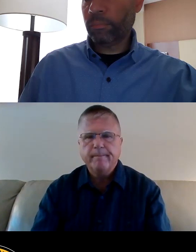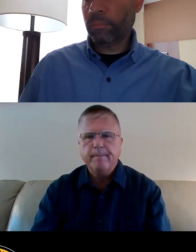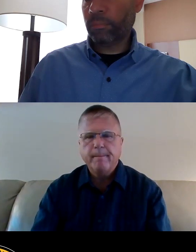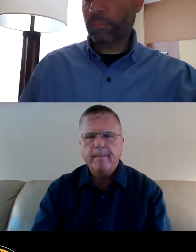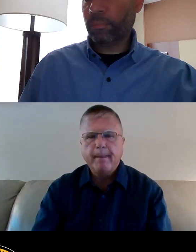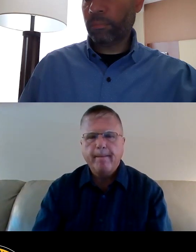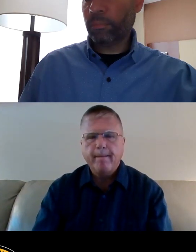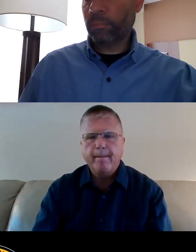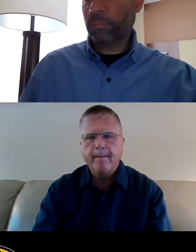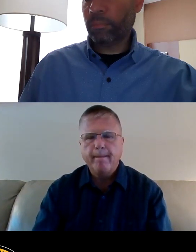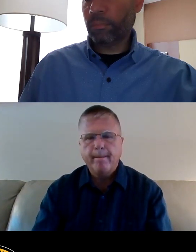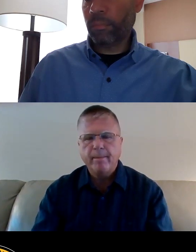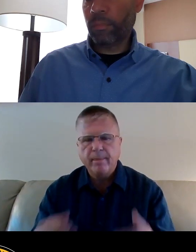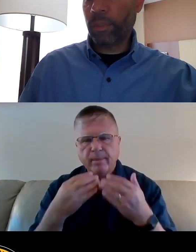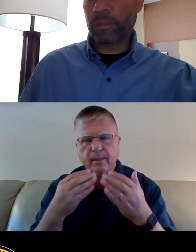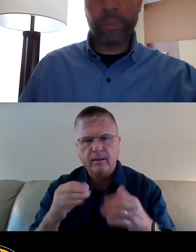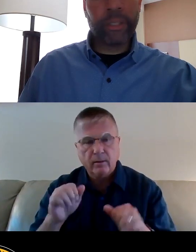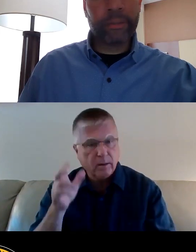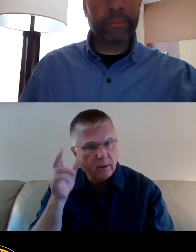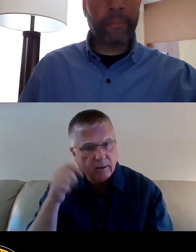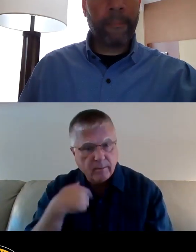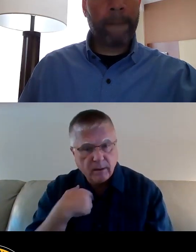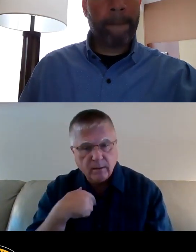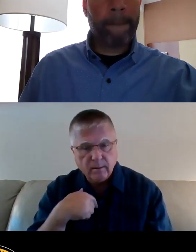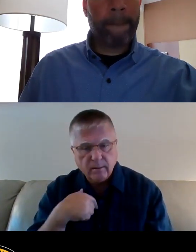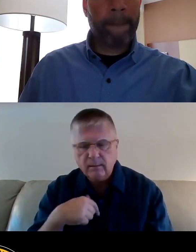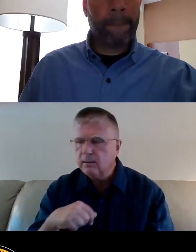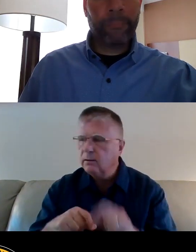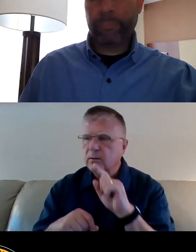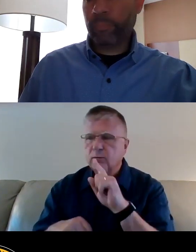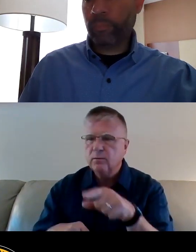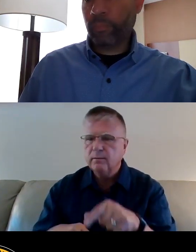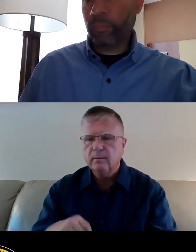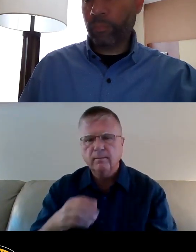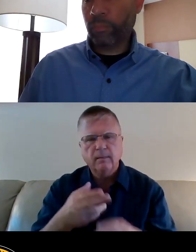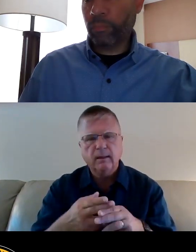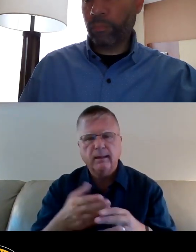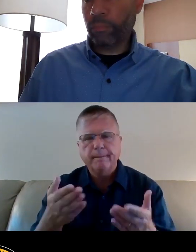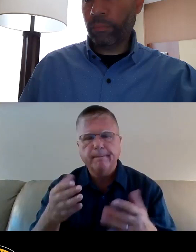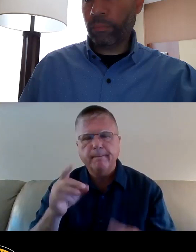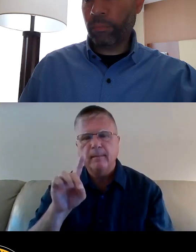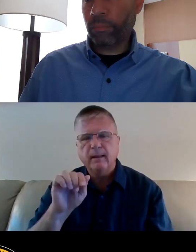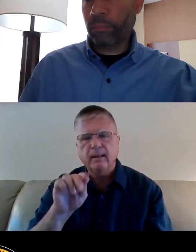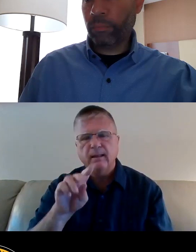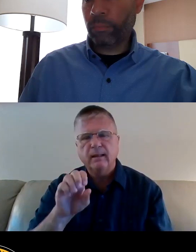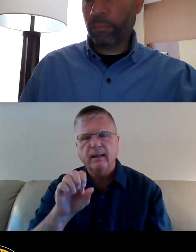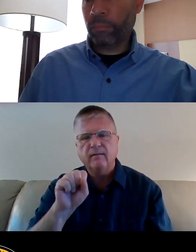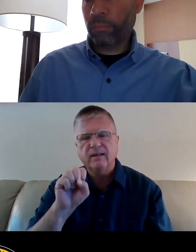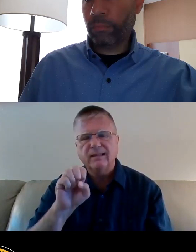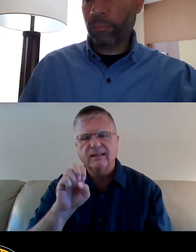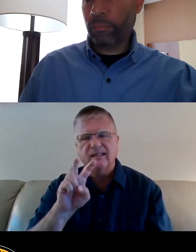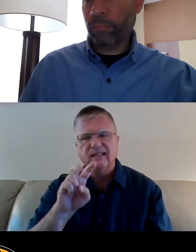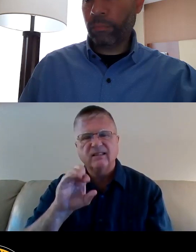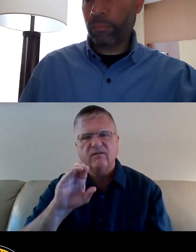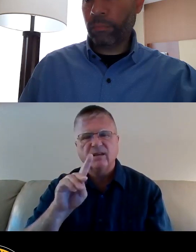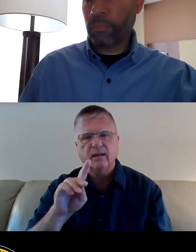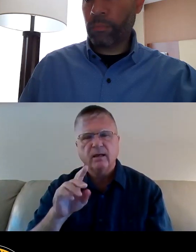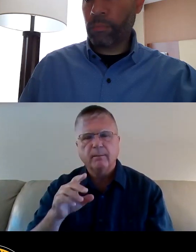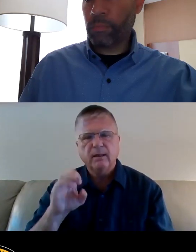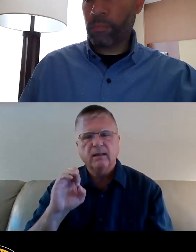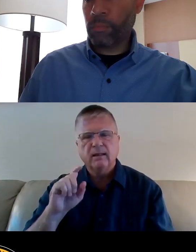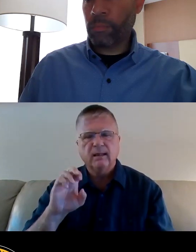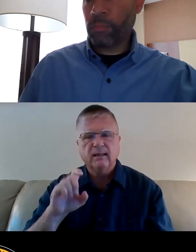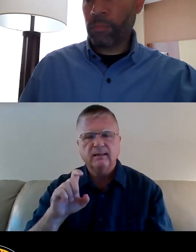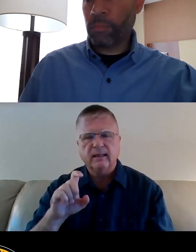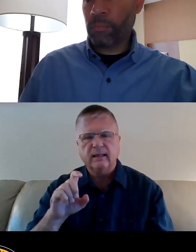Thank you. Can you hear me? Yes we can. My name is Dave Sivak. I'm here as the Executive Director of Computer Reach